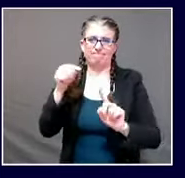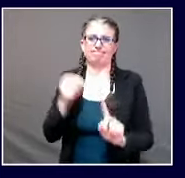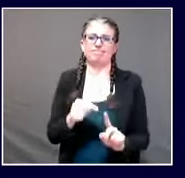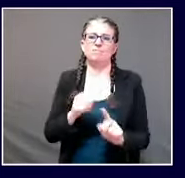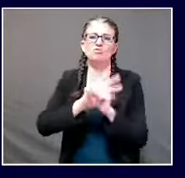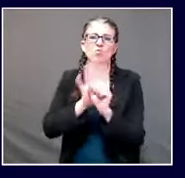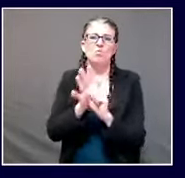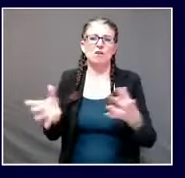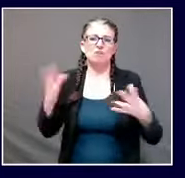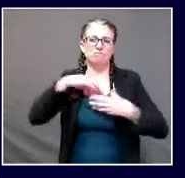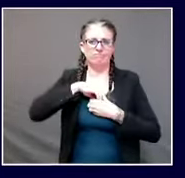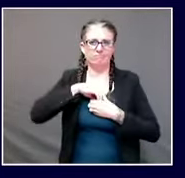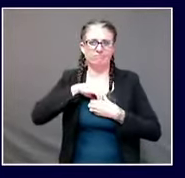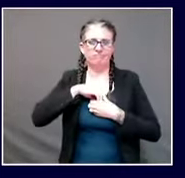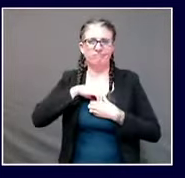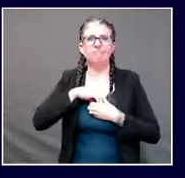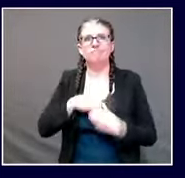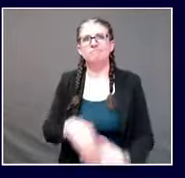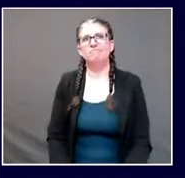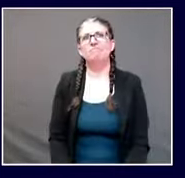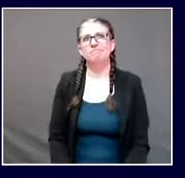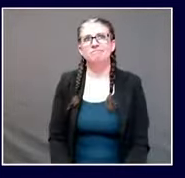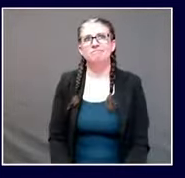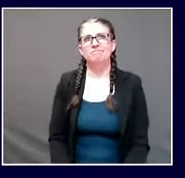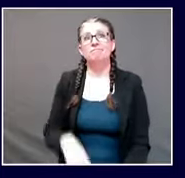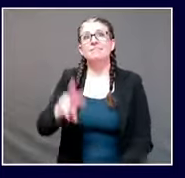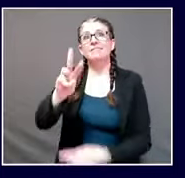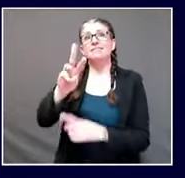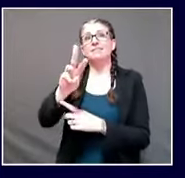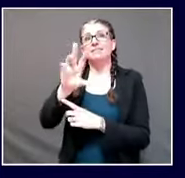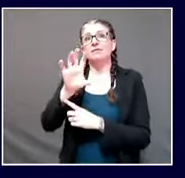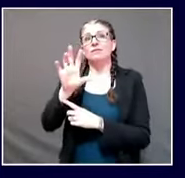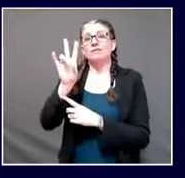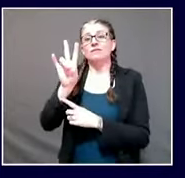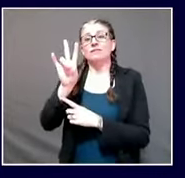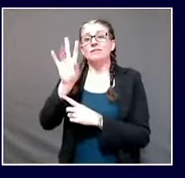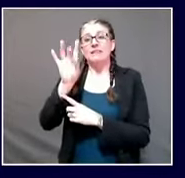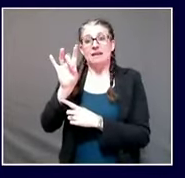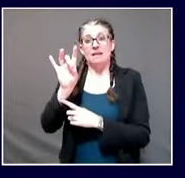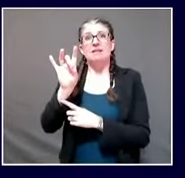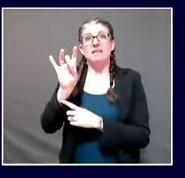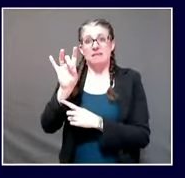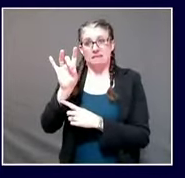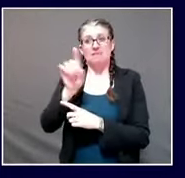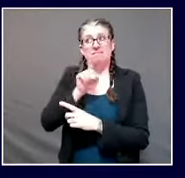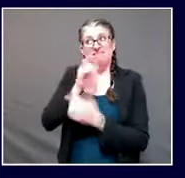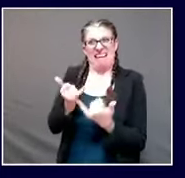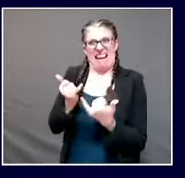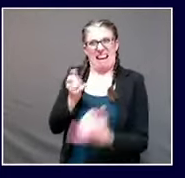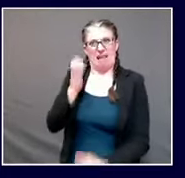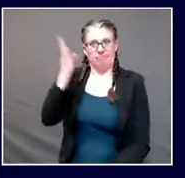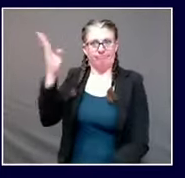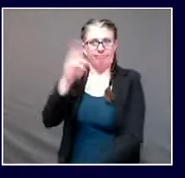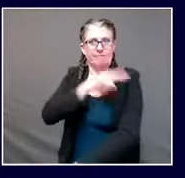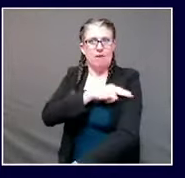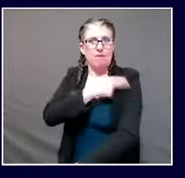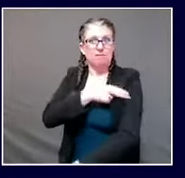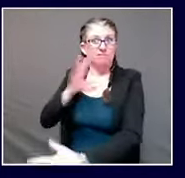678 individuals have been hospitalized, and just in the past 30 days alone,